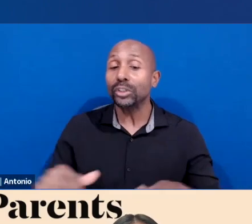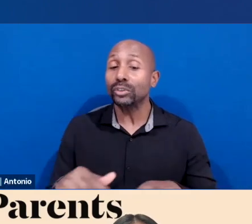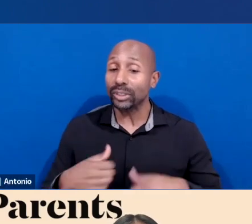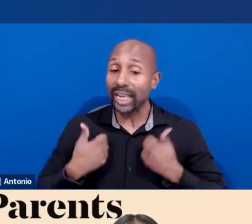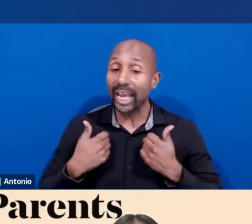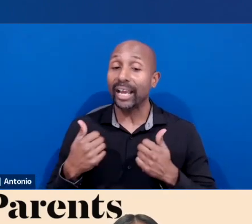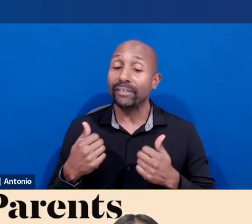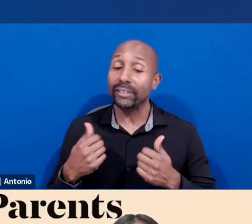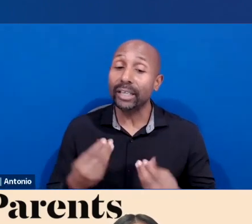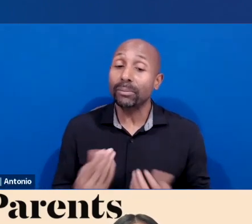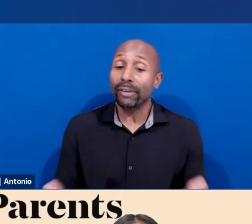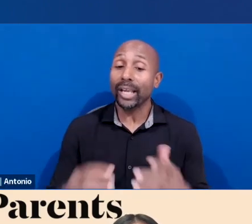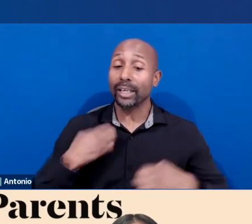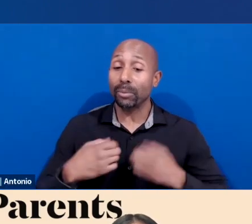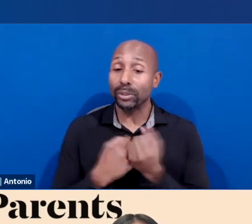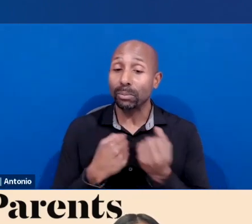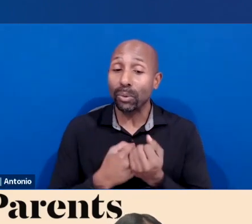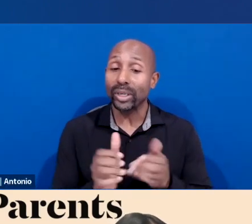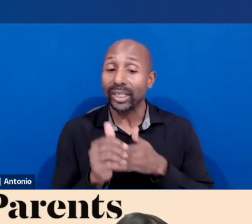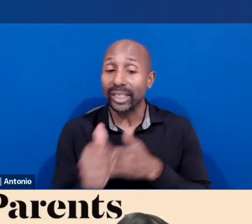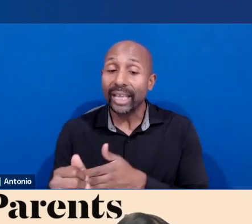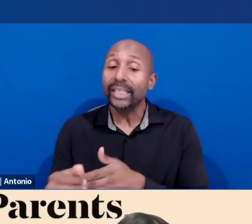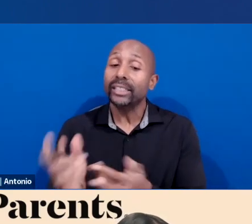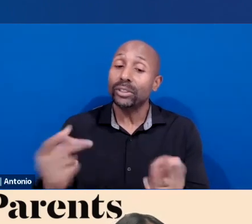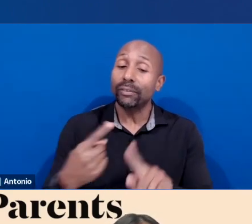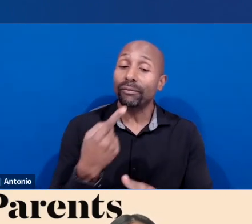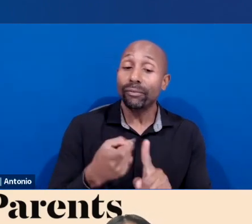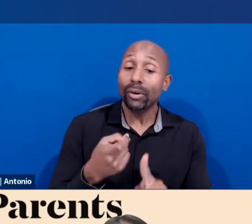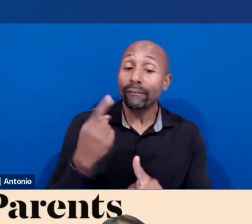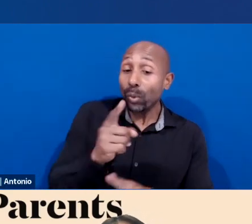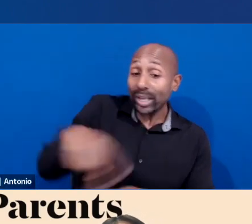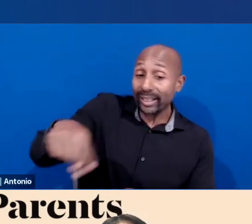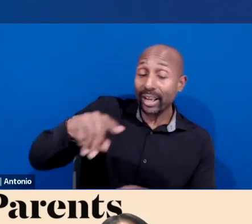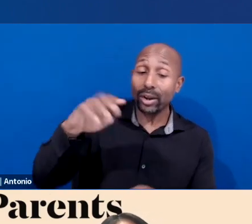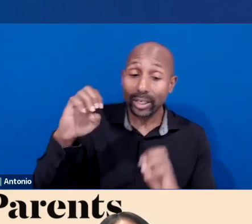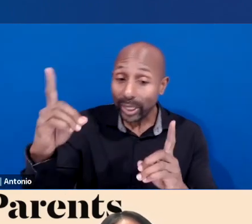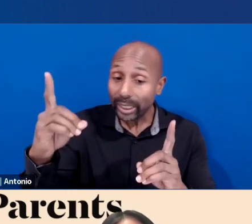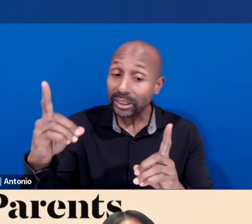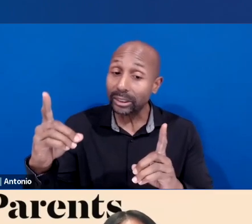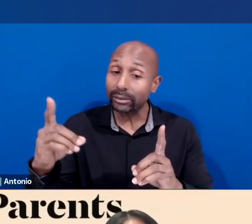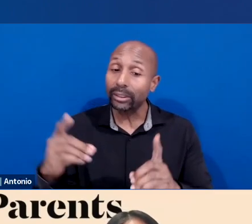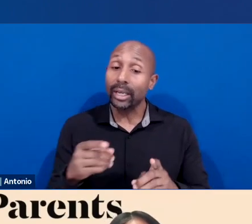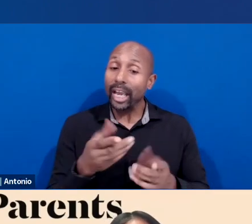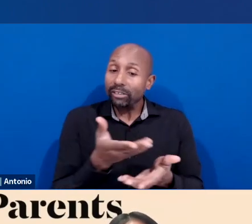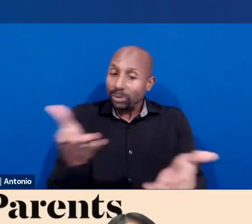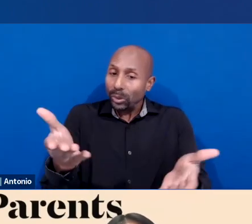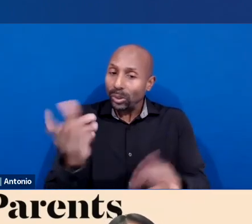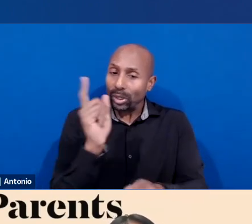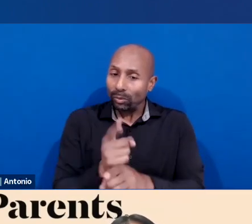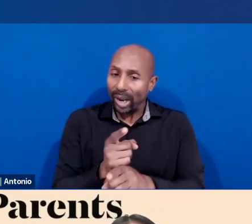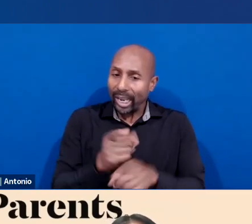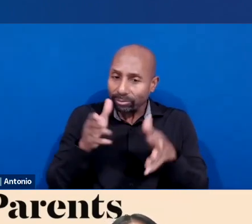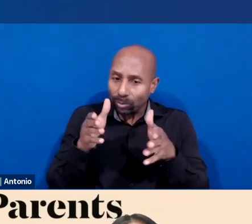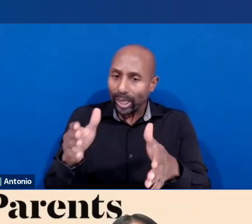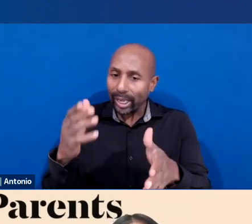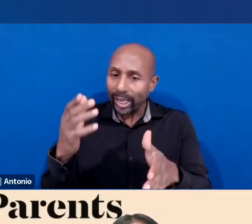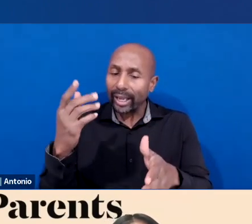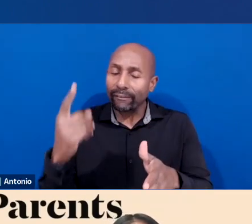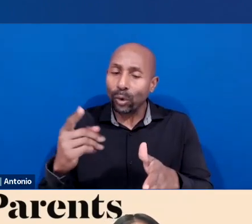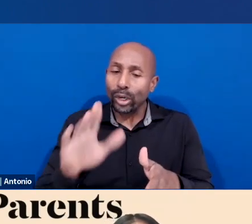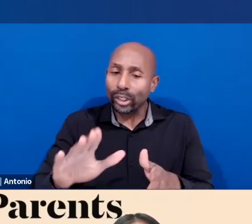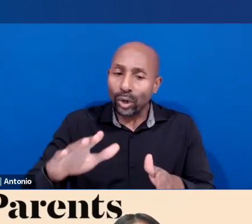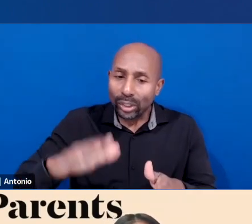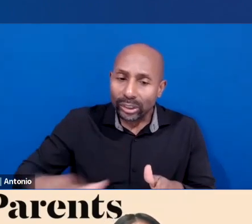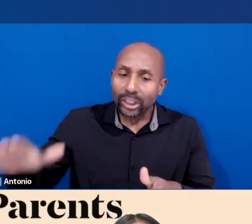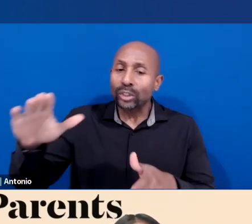that and move forward with that? We know from these last few years have been challenging for our children and our families, but our kids